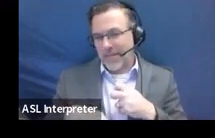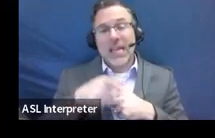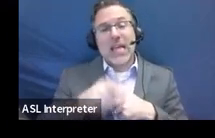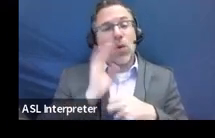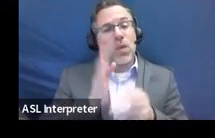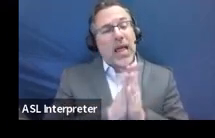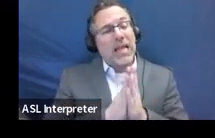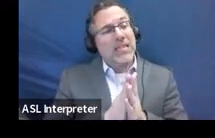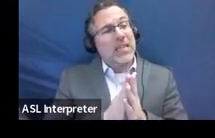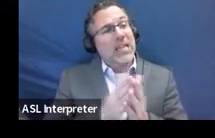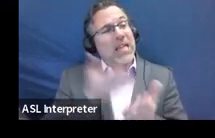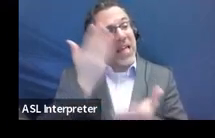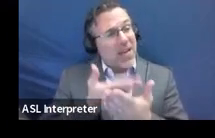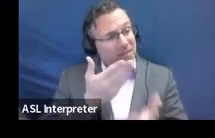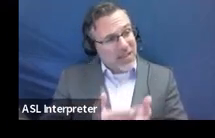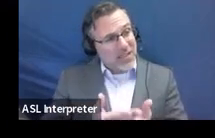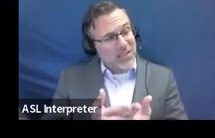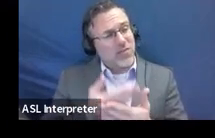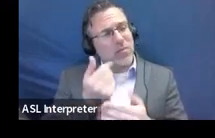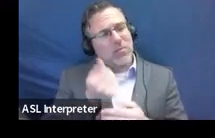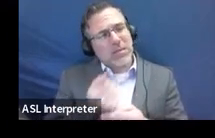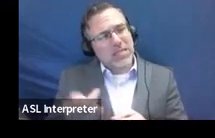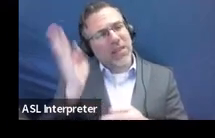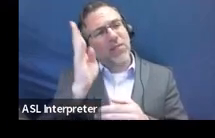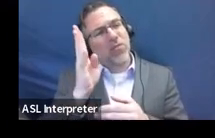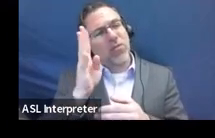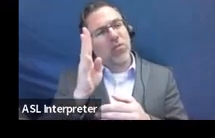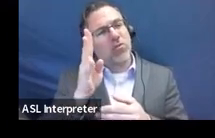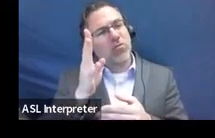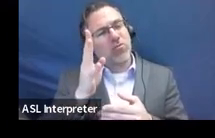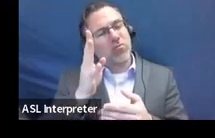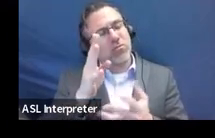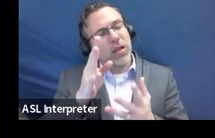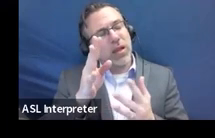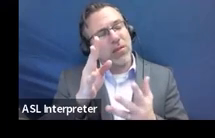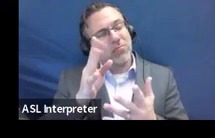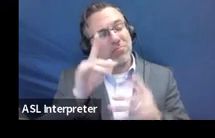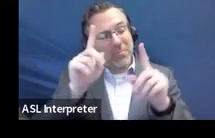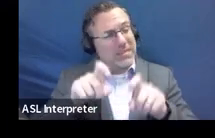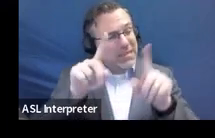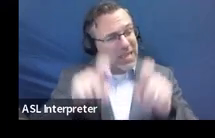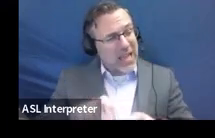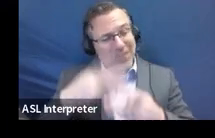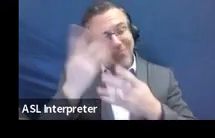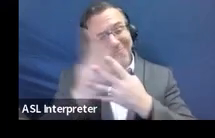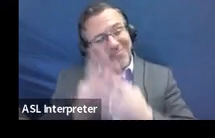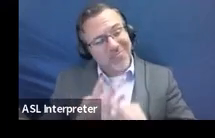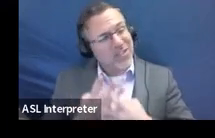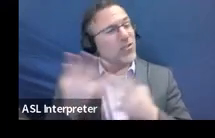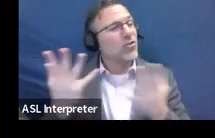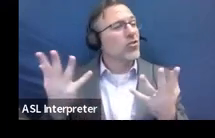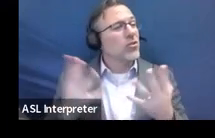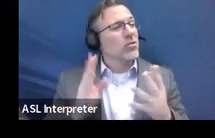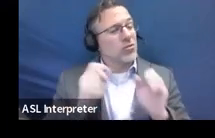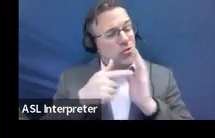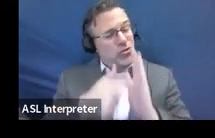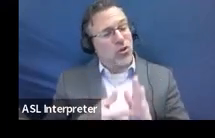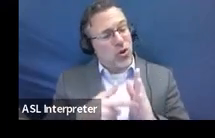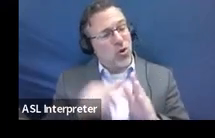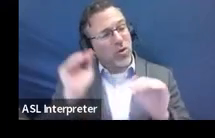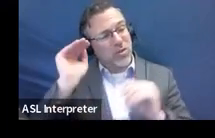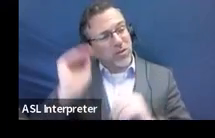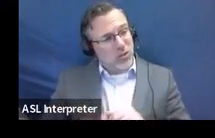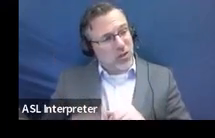evidence from multiple valid and reliable sources demonstrate that the child is achieving adequately for the